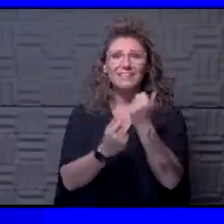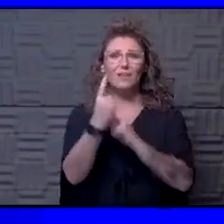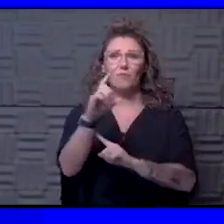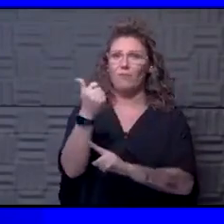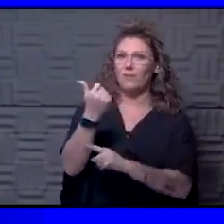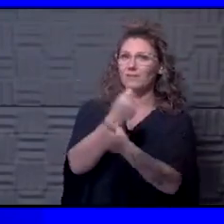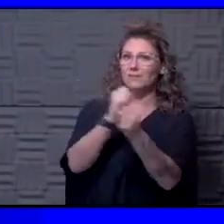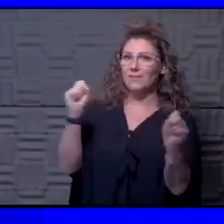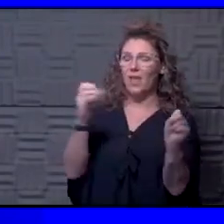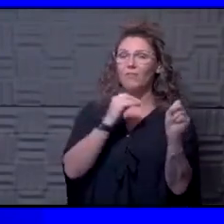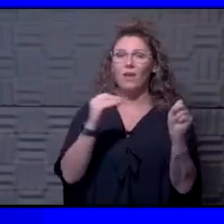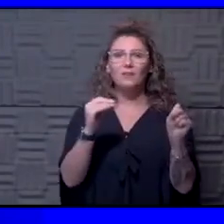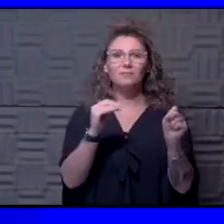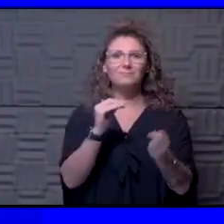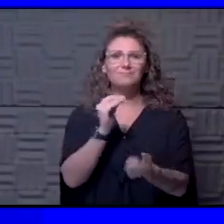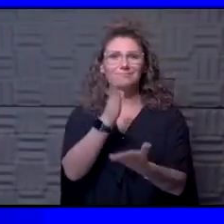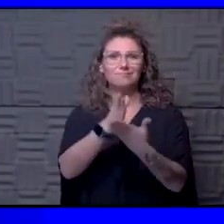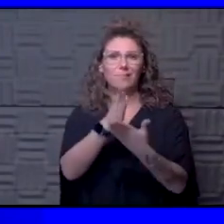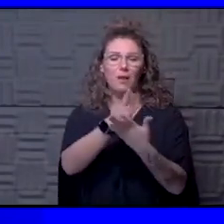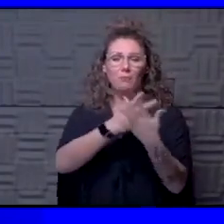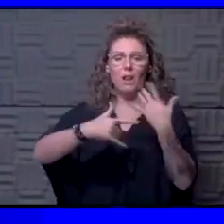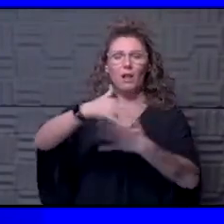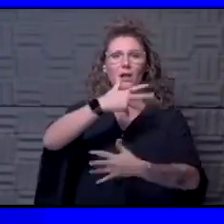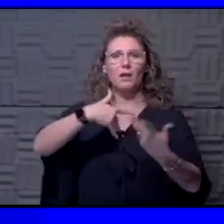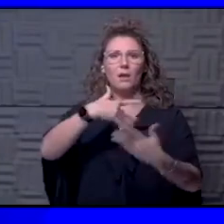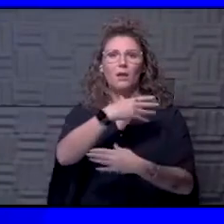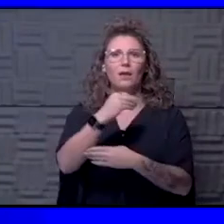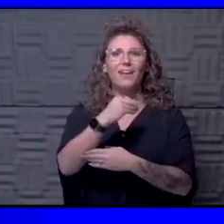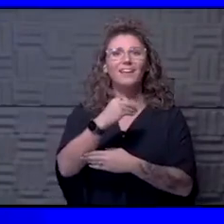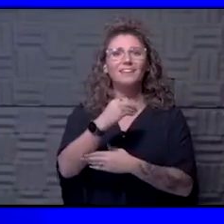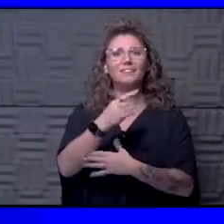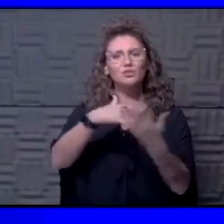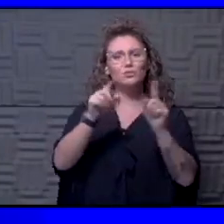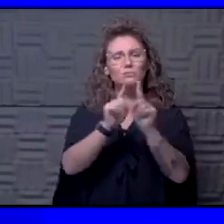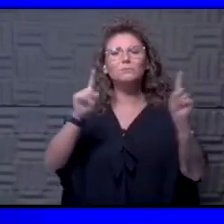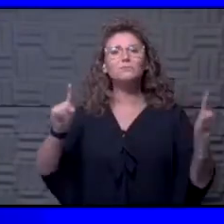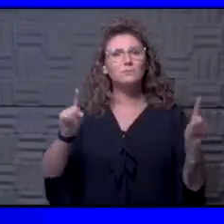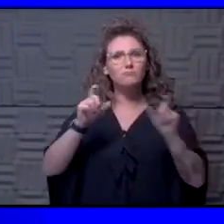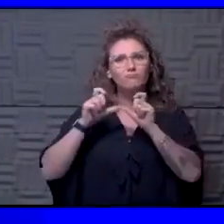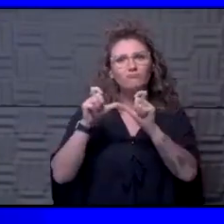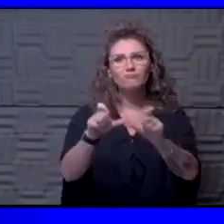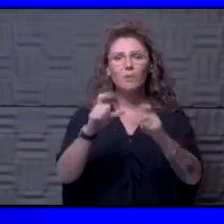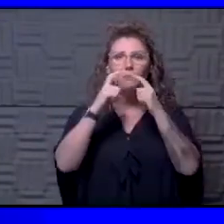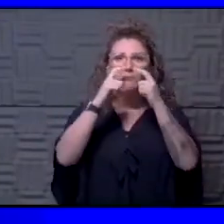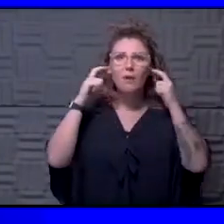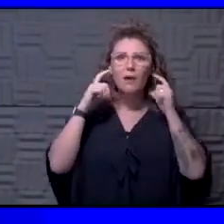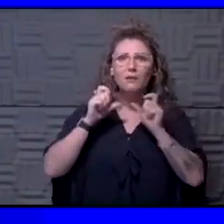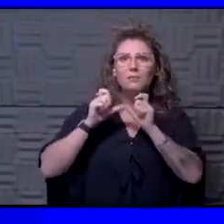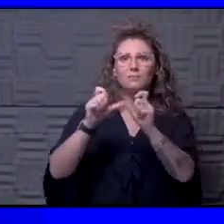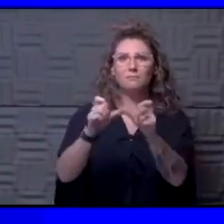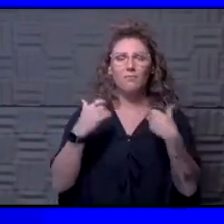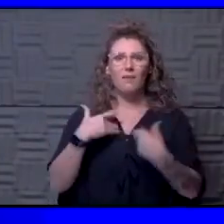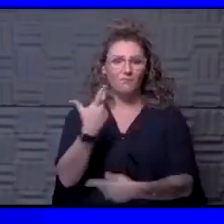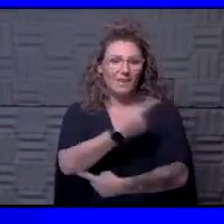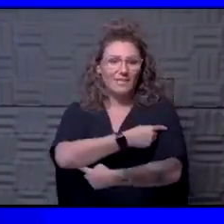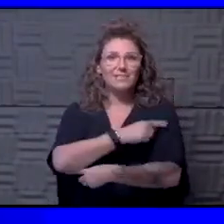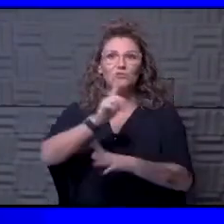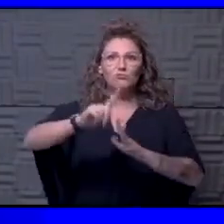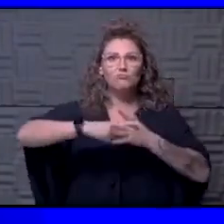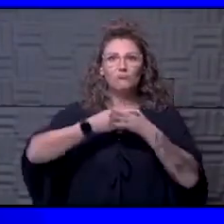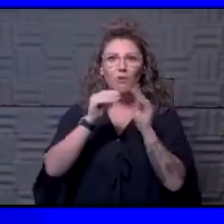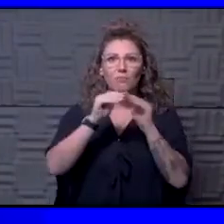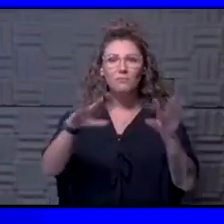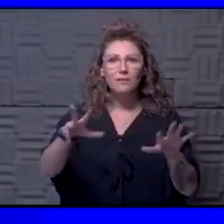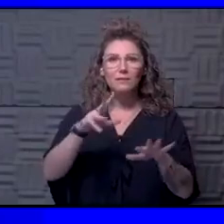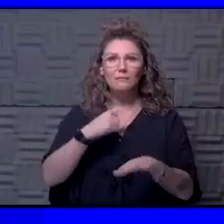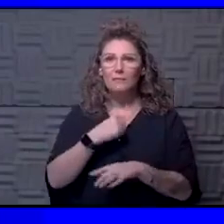else safe and we stop gathering, continue to social distance, obviously continue the mask. We have the vaccines that are rolling out. I think